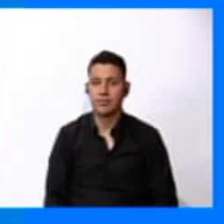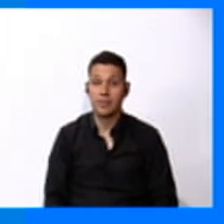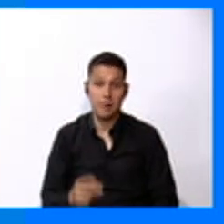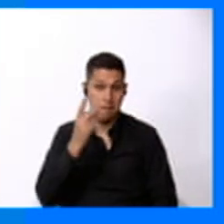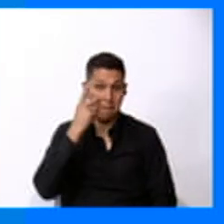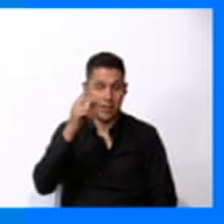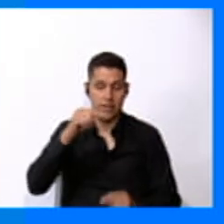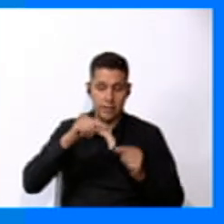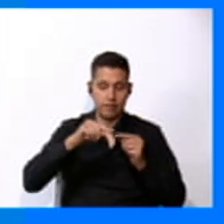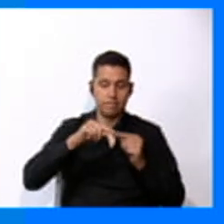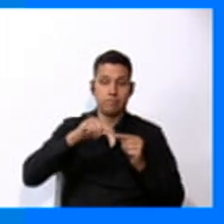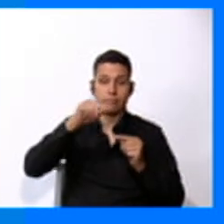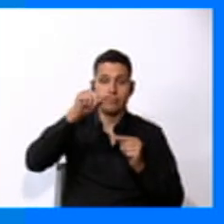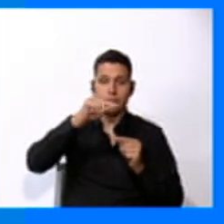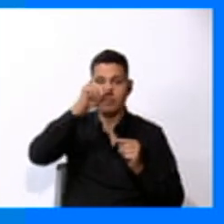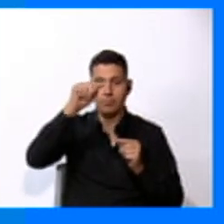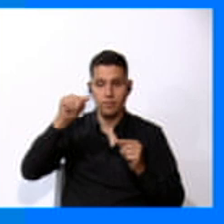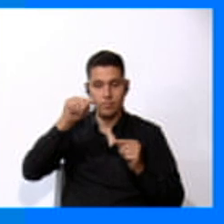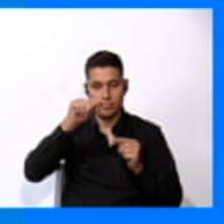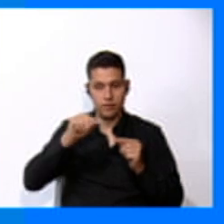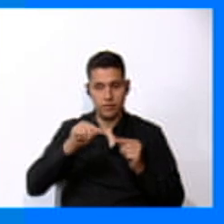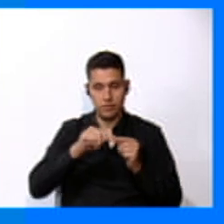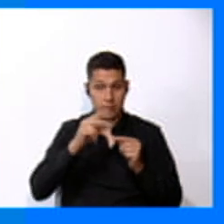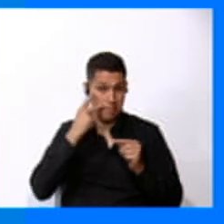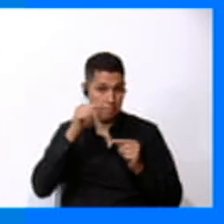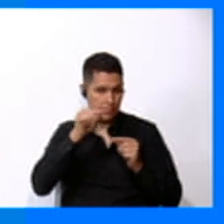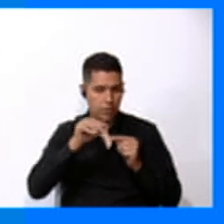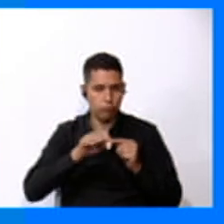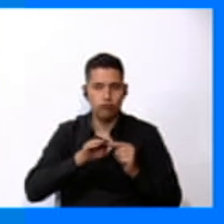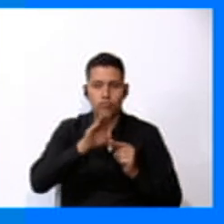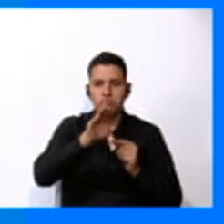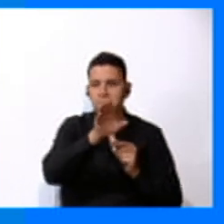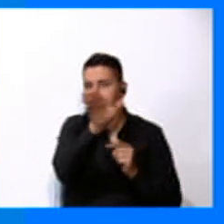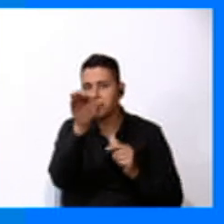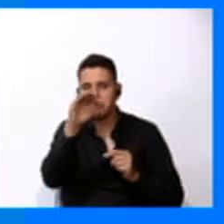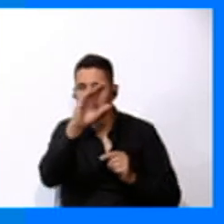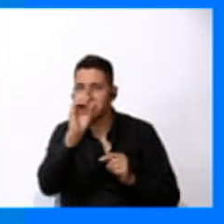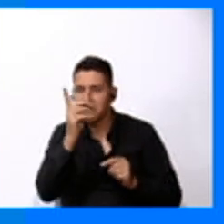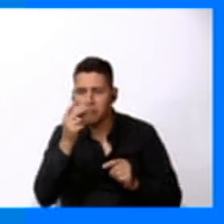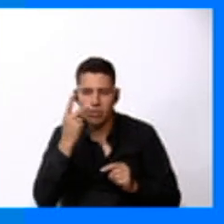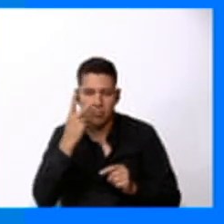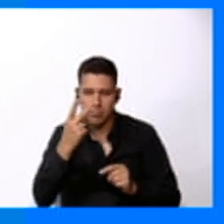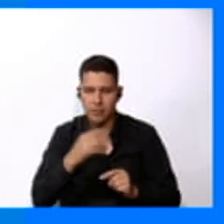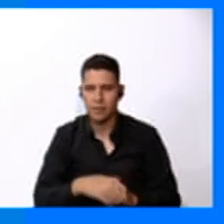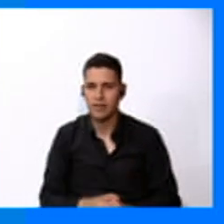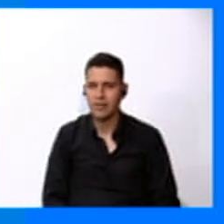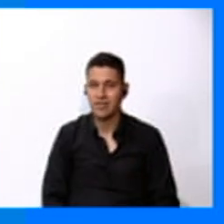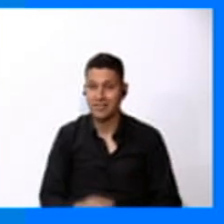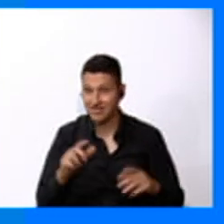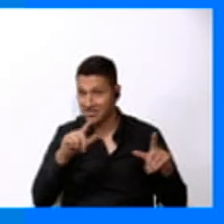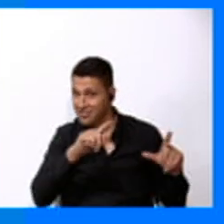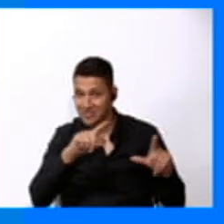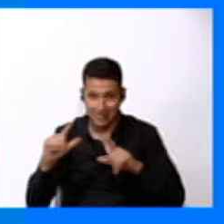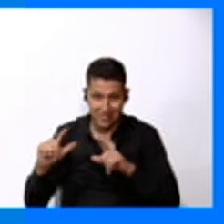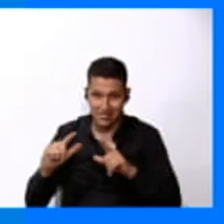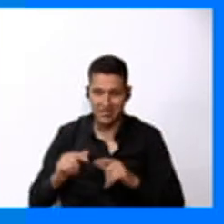flechas. What's the direction of the arrows? Are you ready?